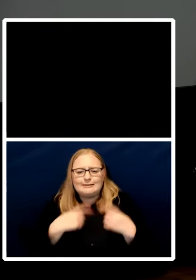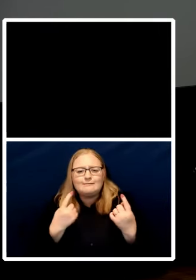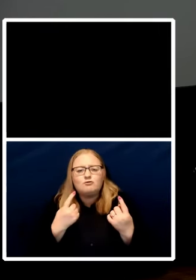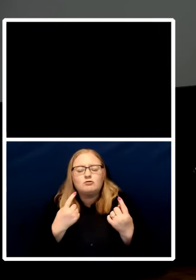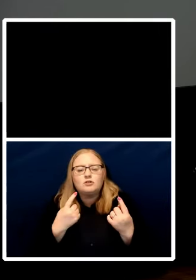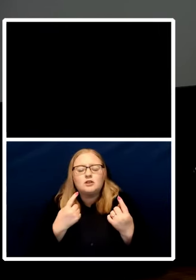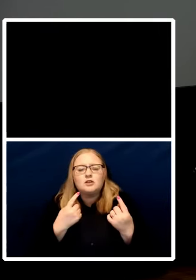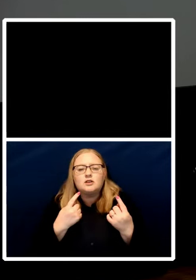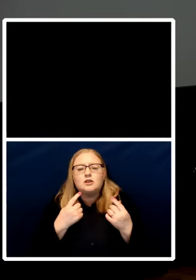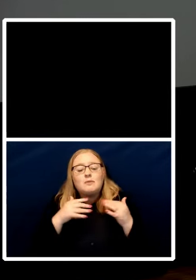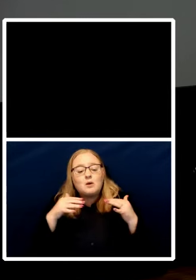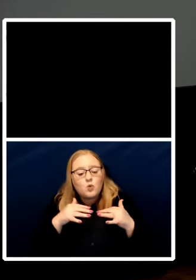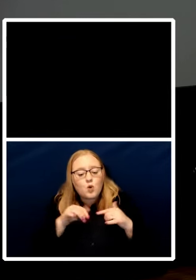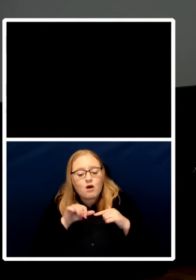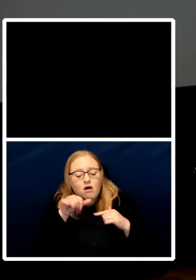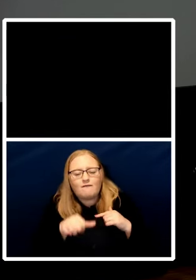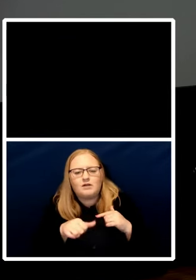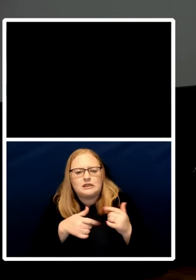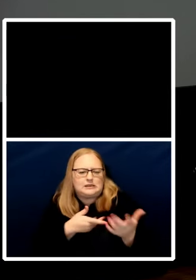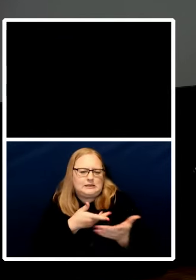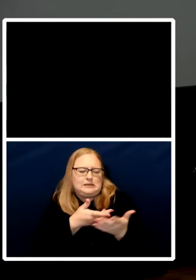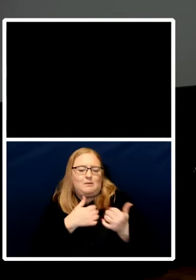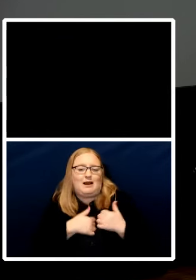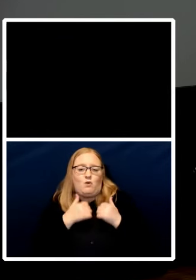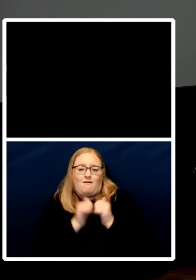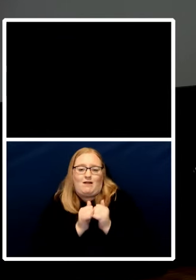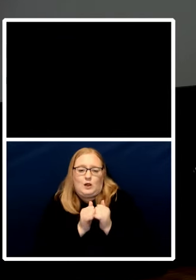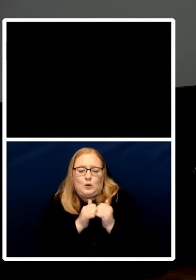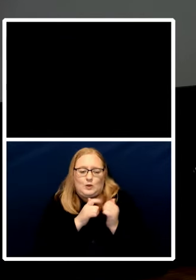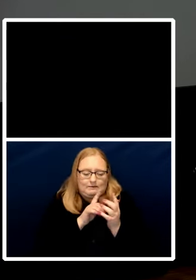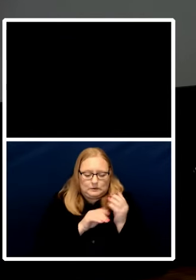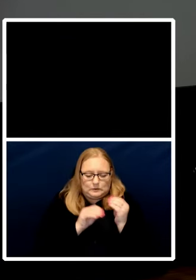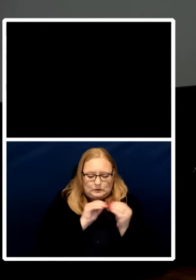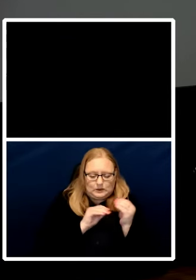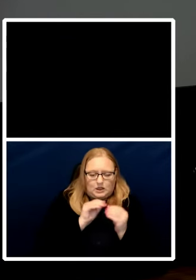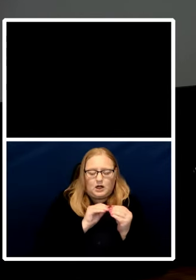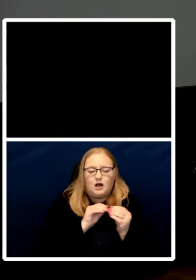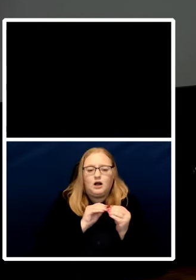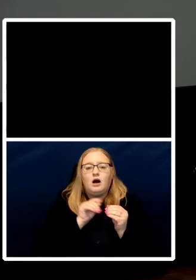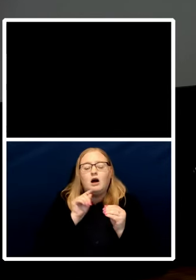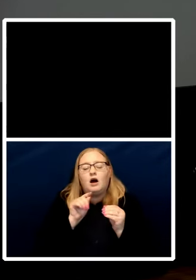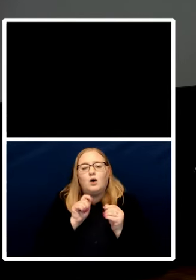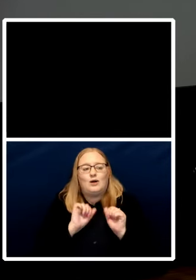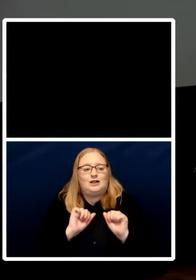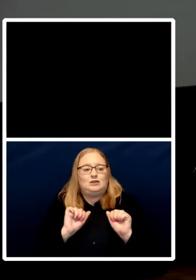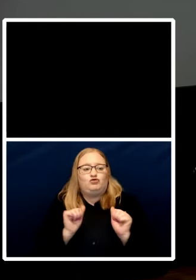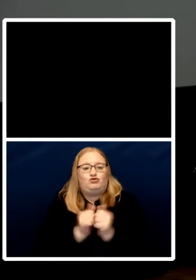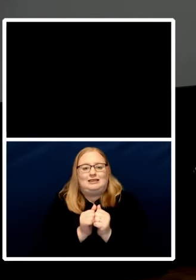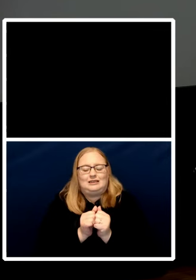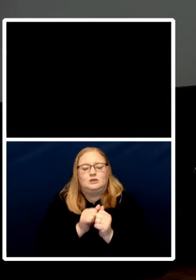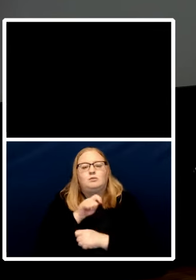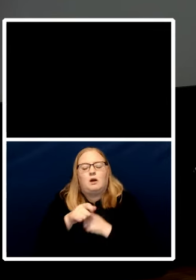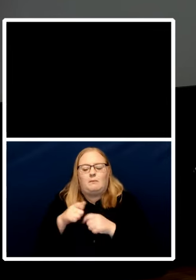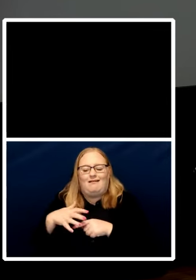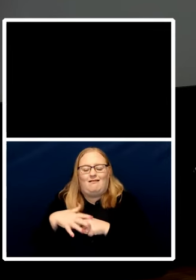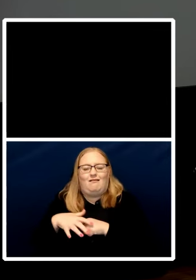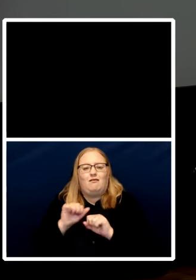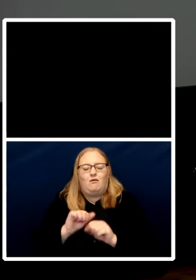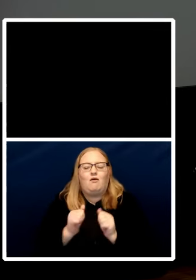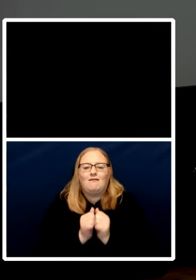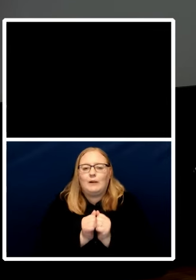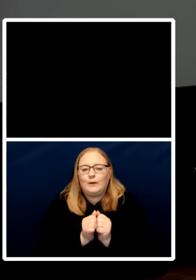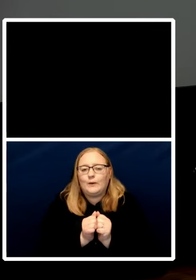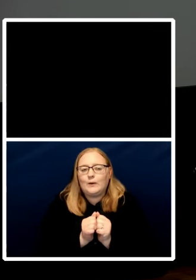you apply the treaties you are bringing your values to it as well and that's probably the short answer to a much more complex